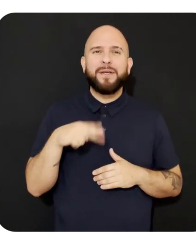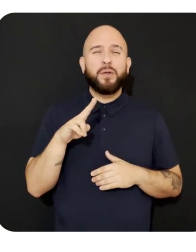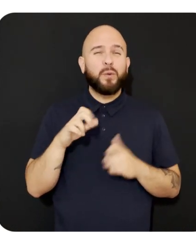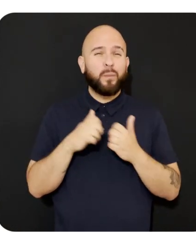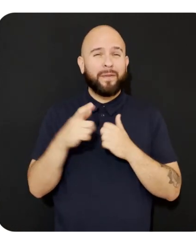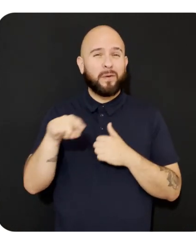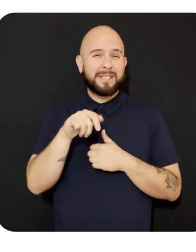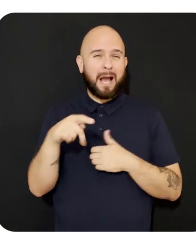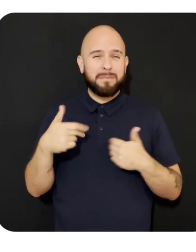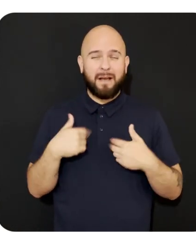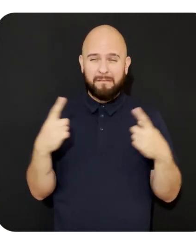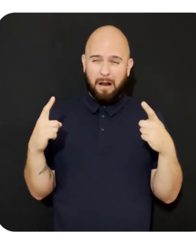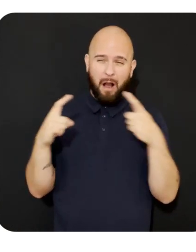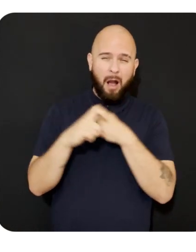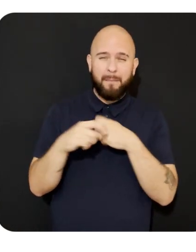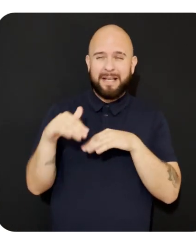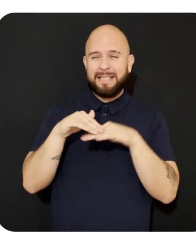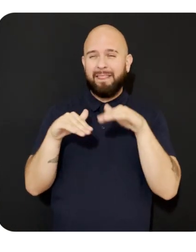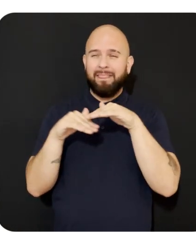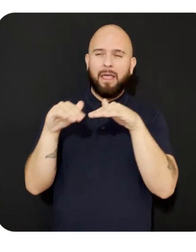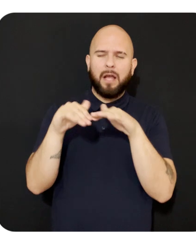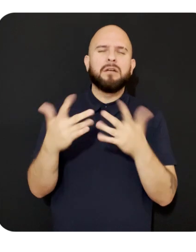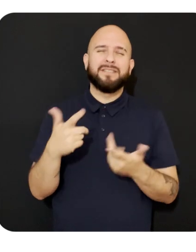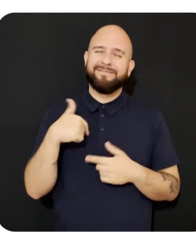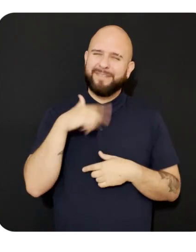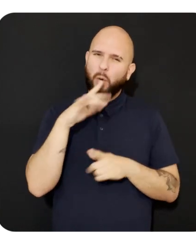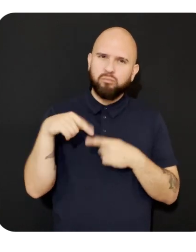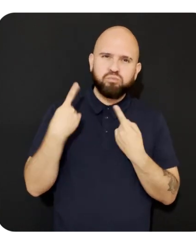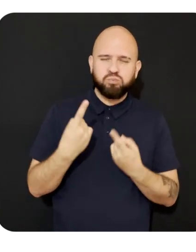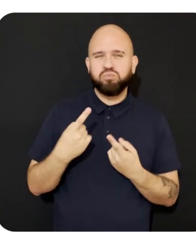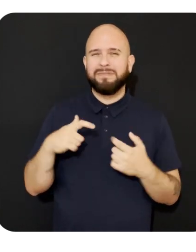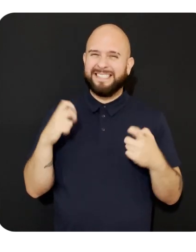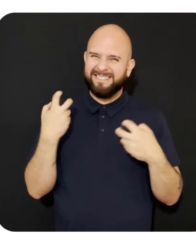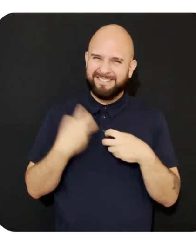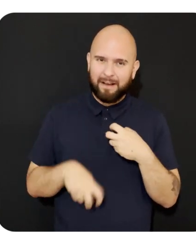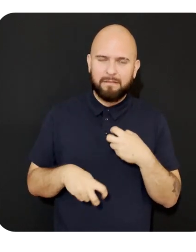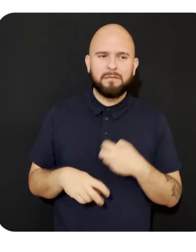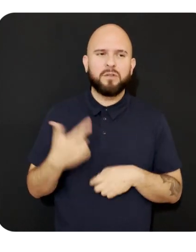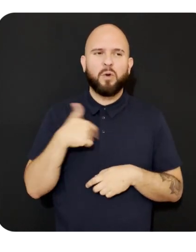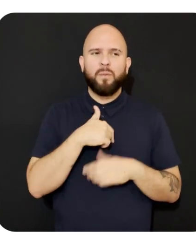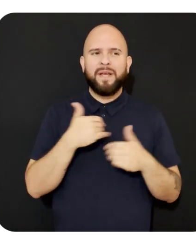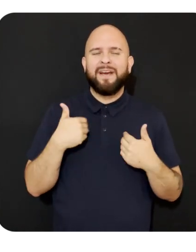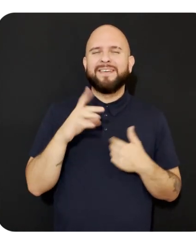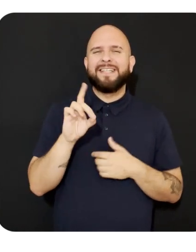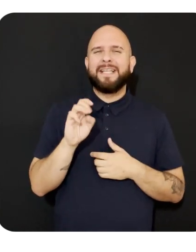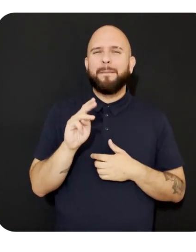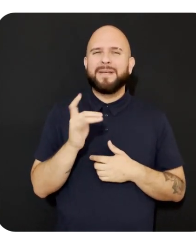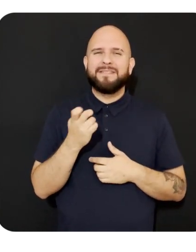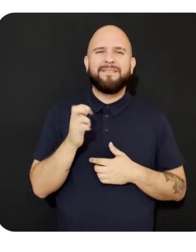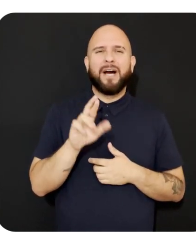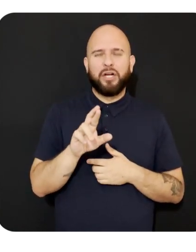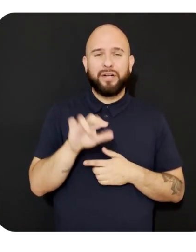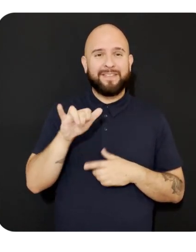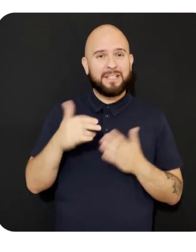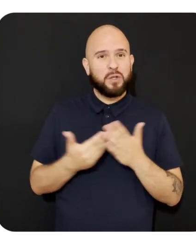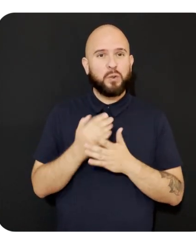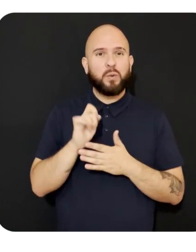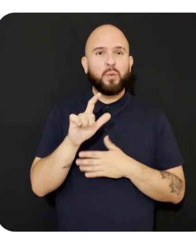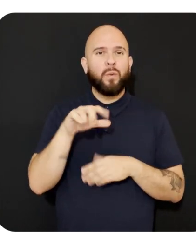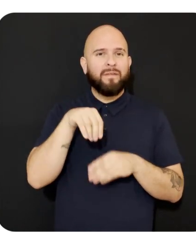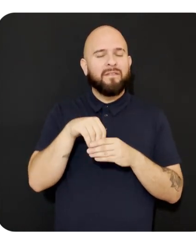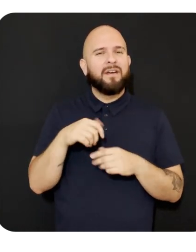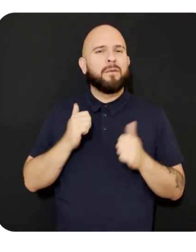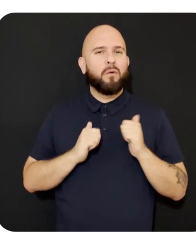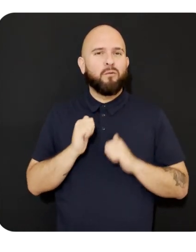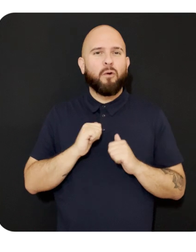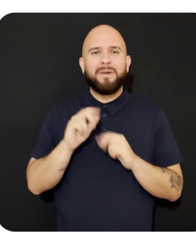setups has been difficult. So, we're introducing the Compositor Demystifier, a new tool in the Performance Analyzer